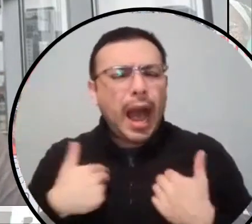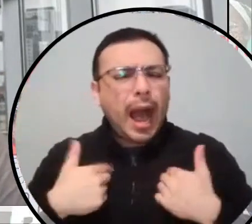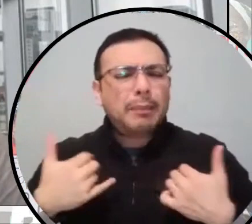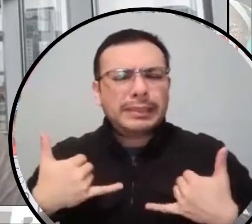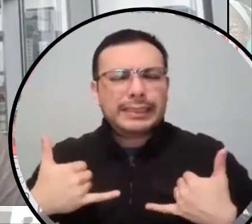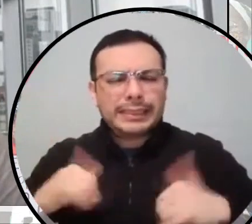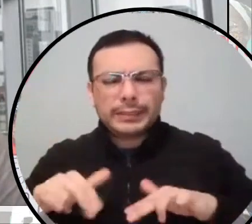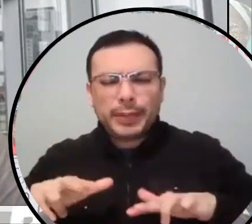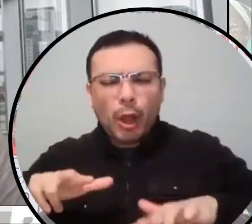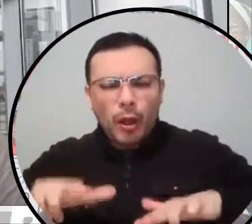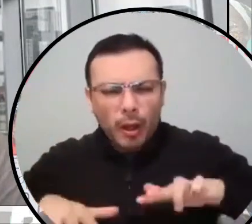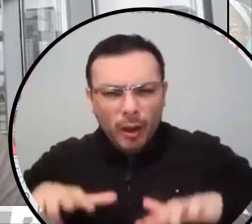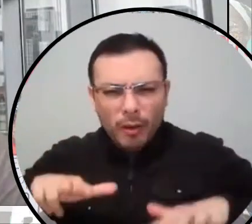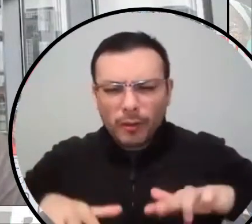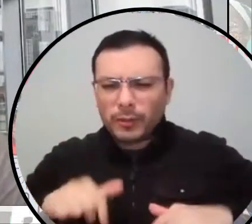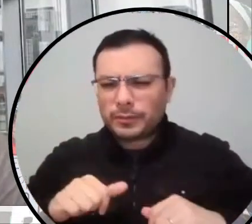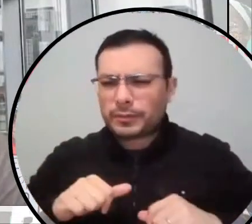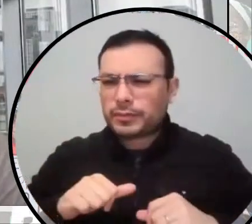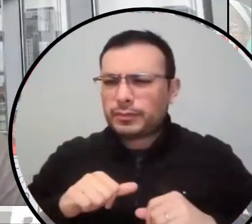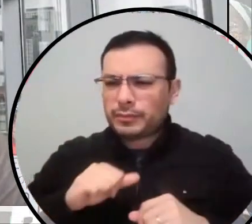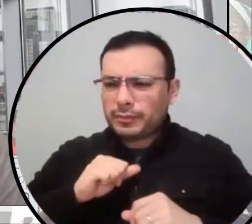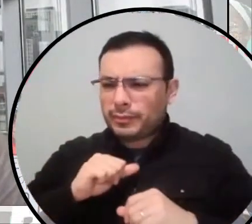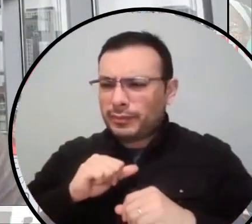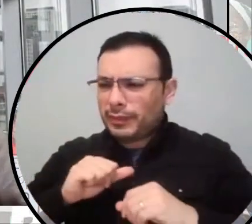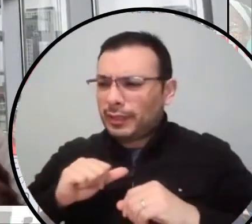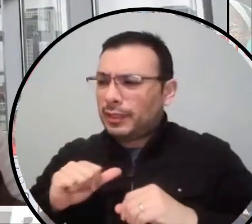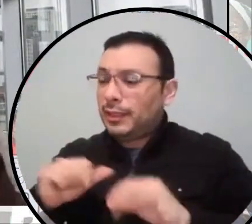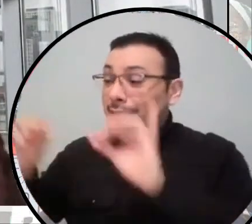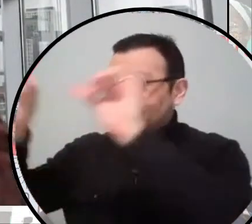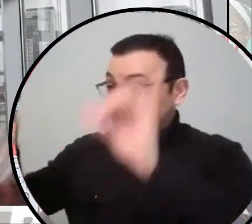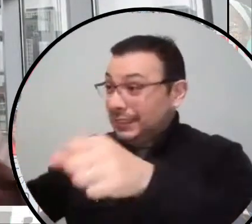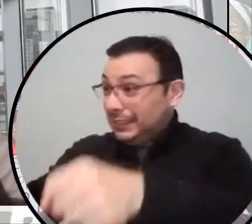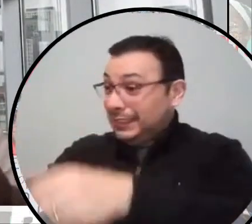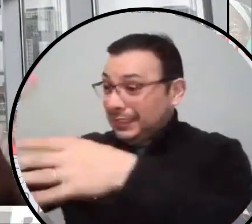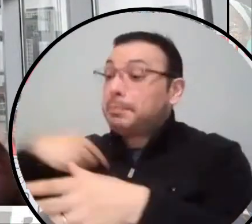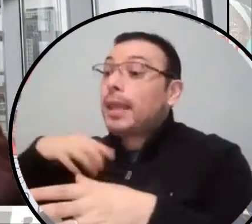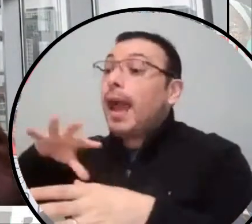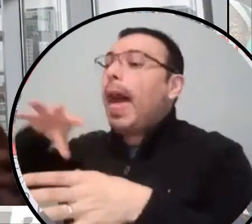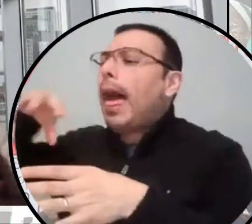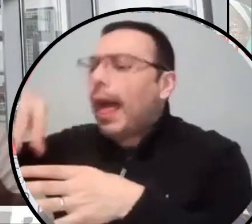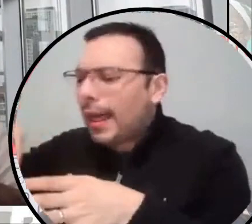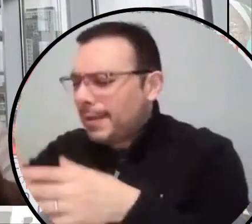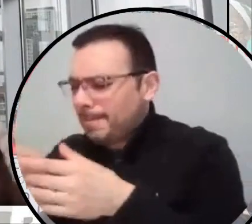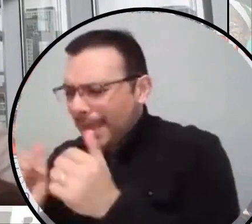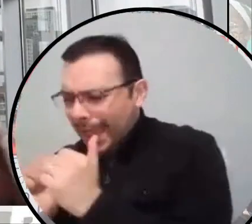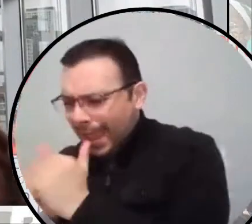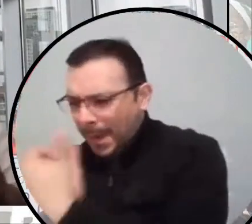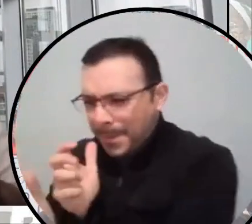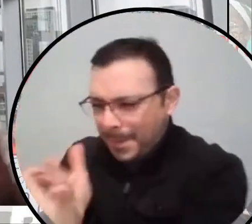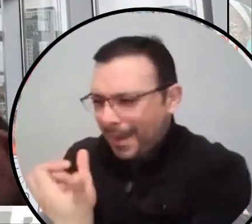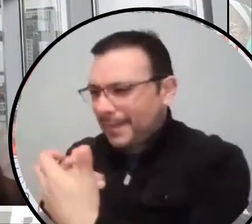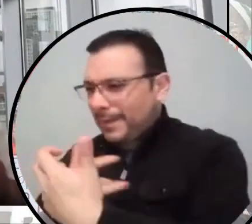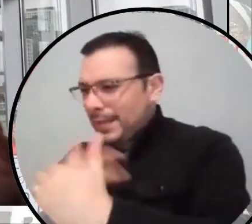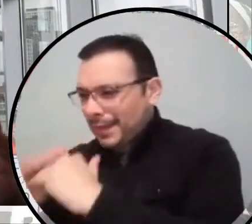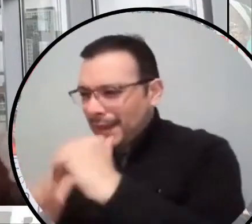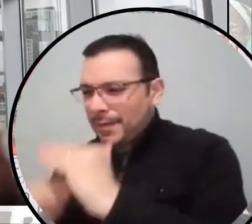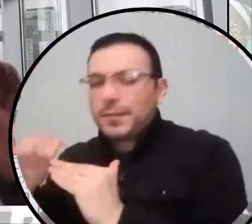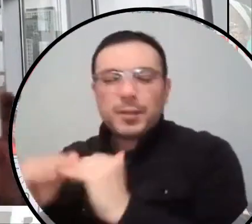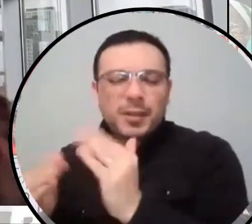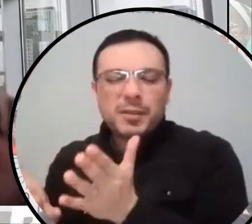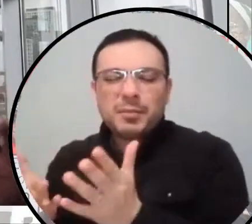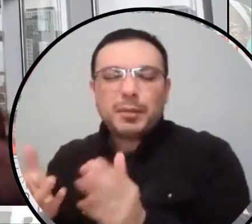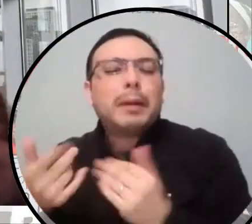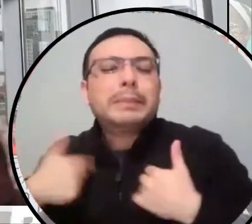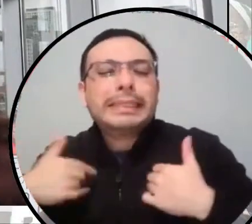Uh, but, uh, and, and, you know, when I hear people talk about reform, it, uh, it's sort of,